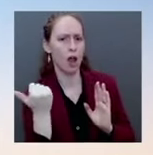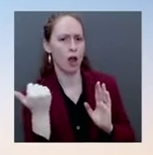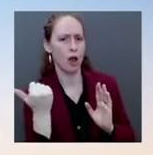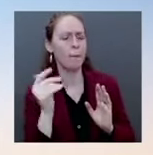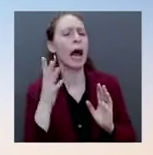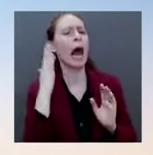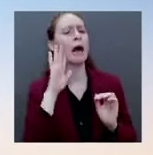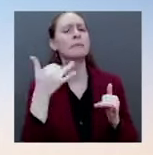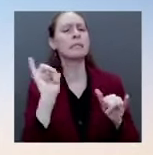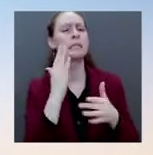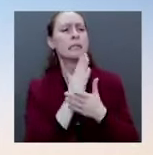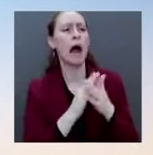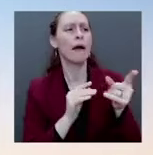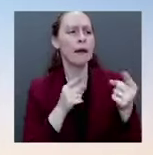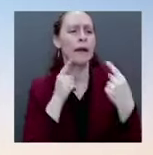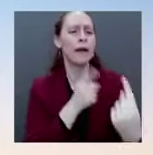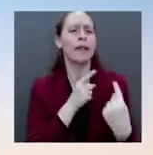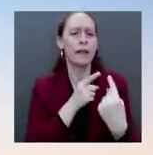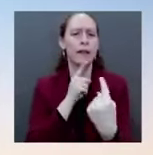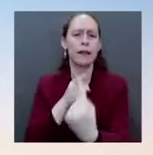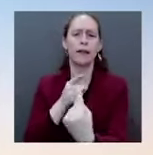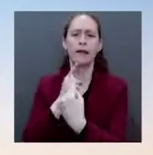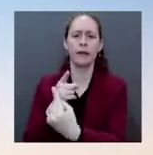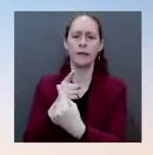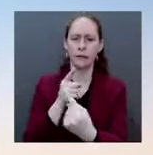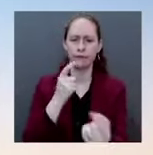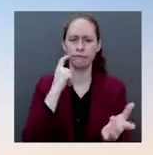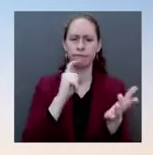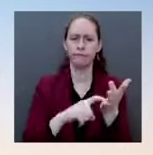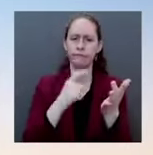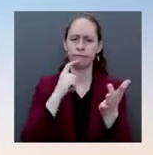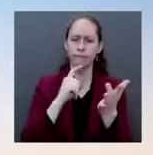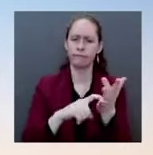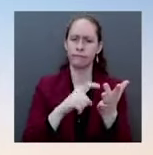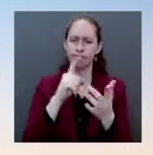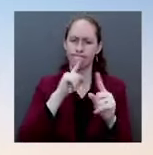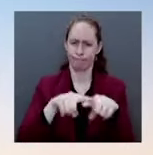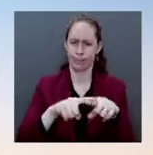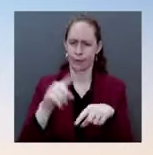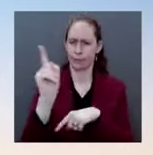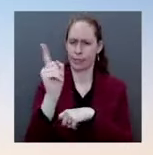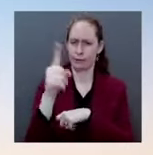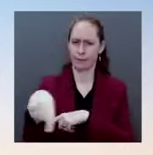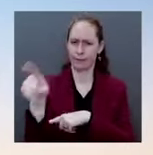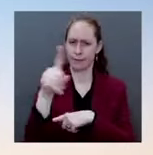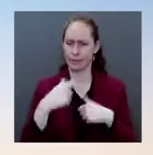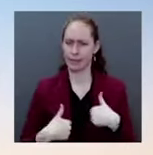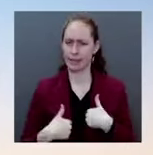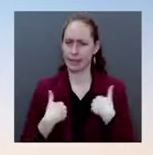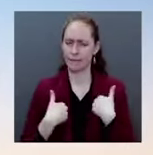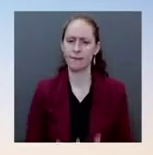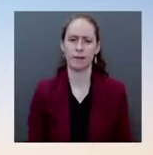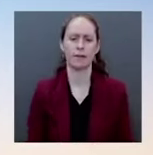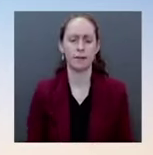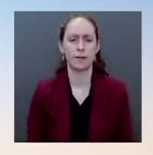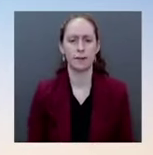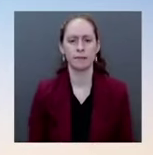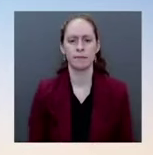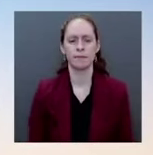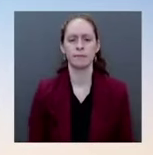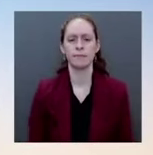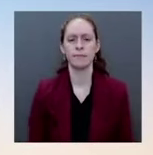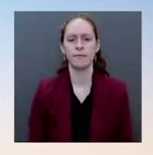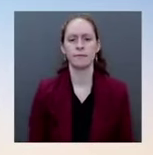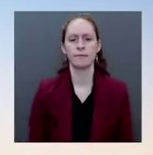localized. And to the degree that we can work with private sector companies and help ease the challenges in their